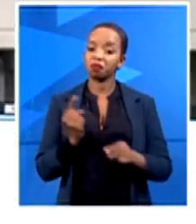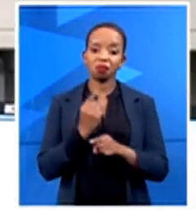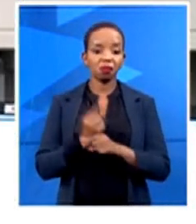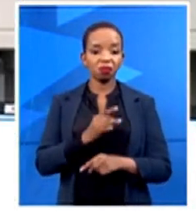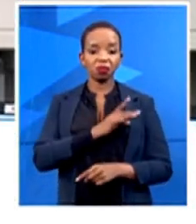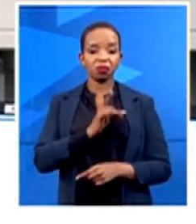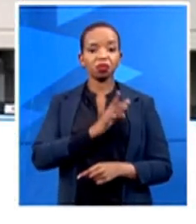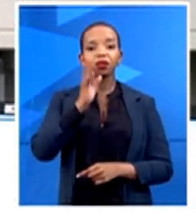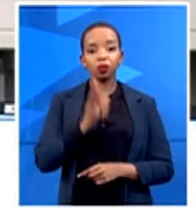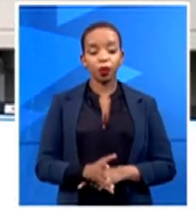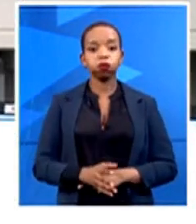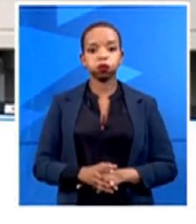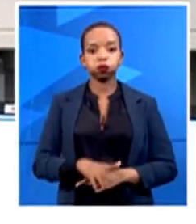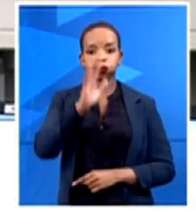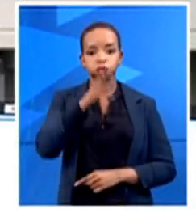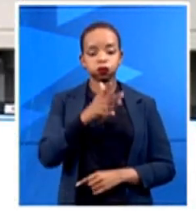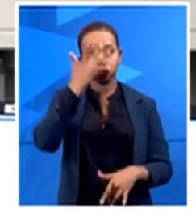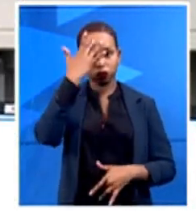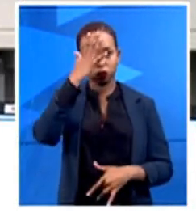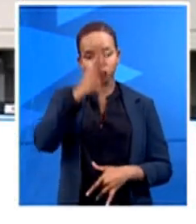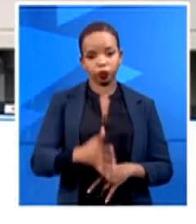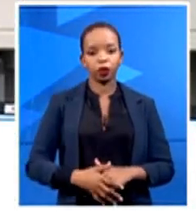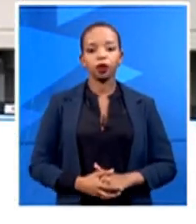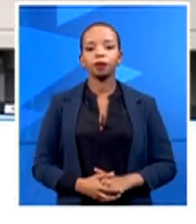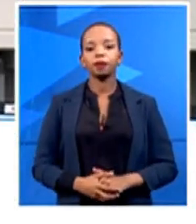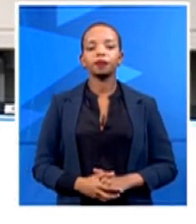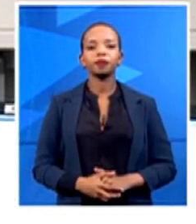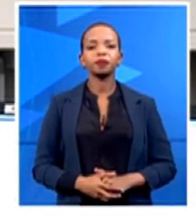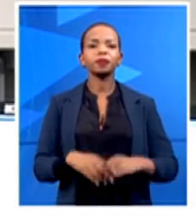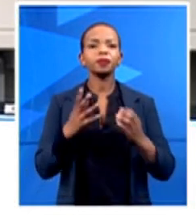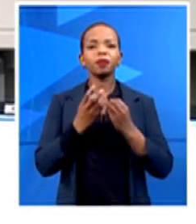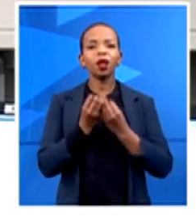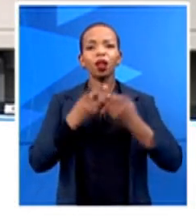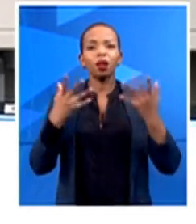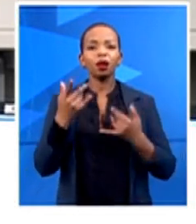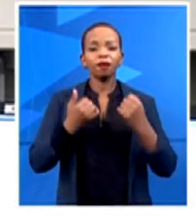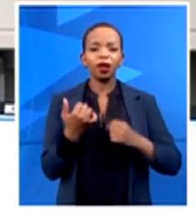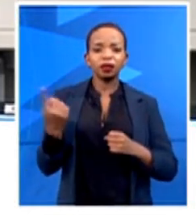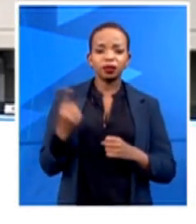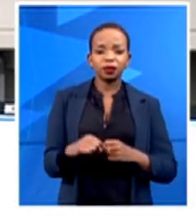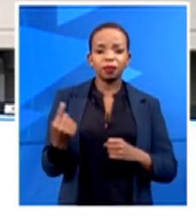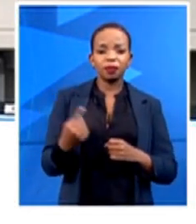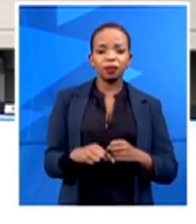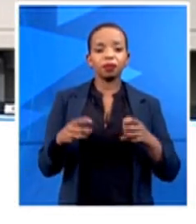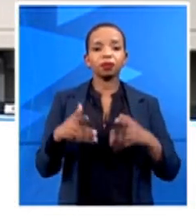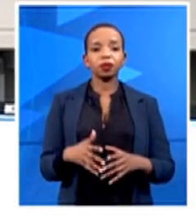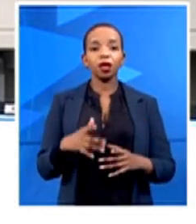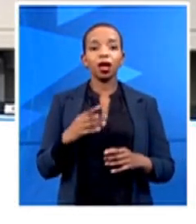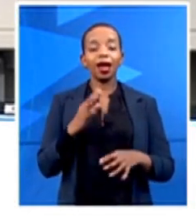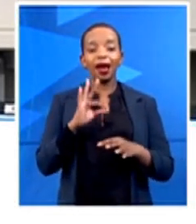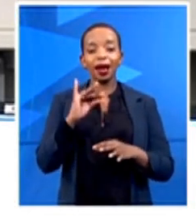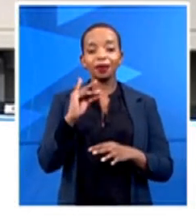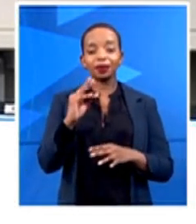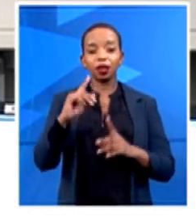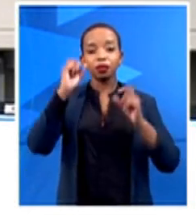A lot of traffic comes here. So every single day, hence I'm waking up in the morning, I know I have to prepare myself. This